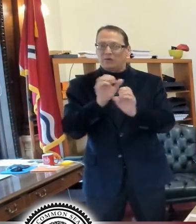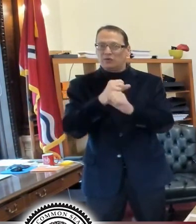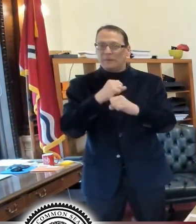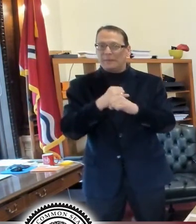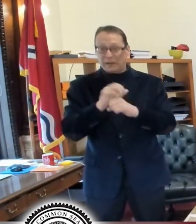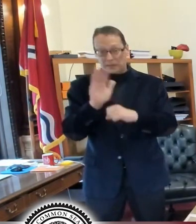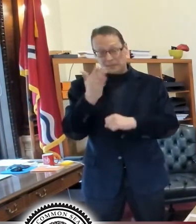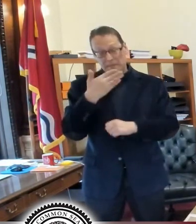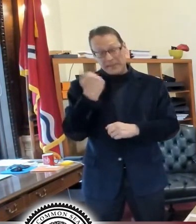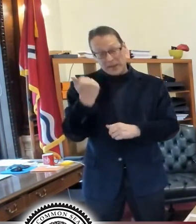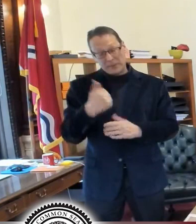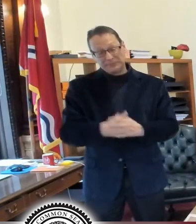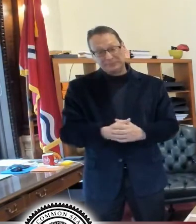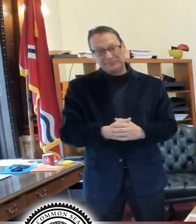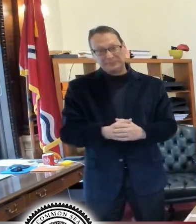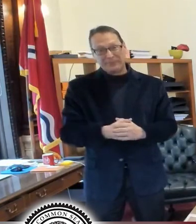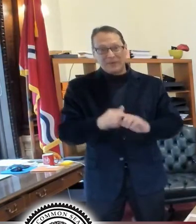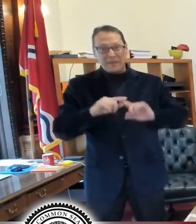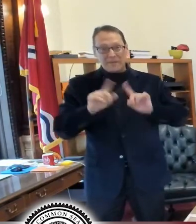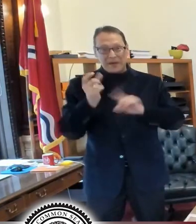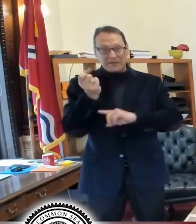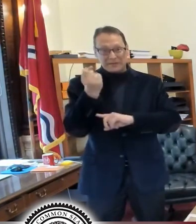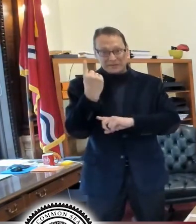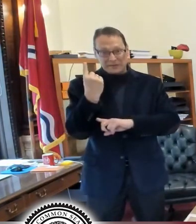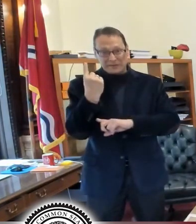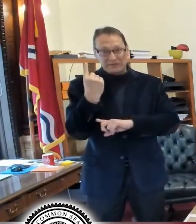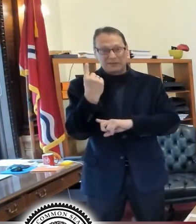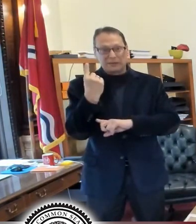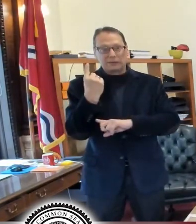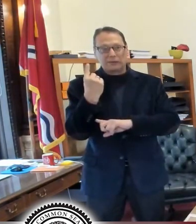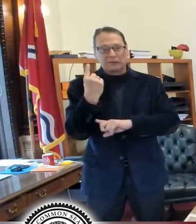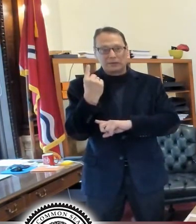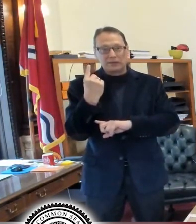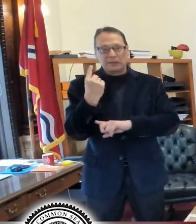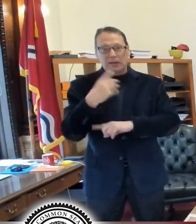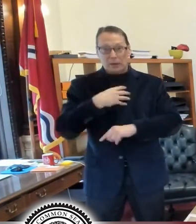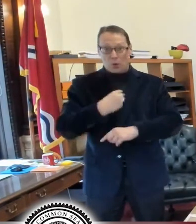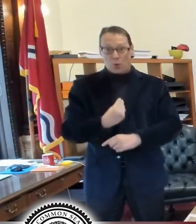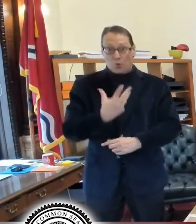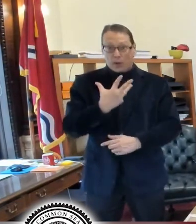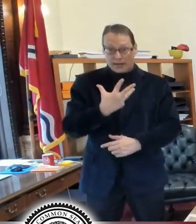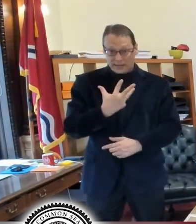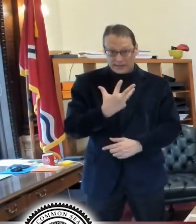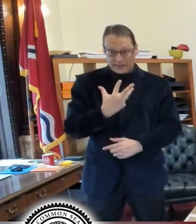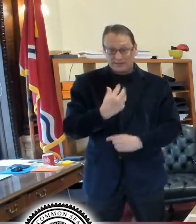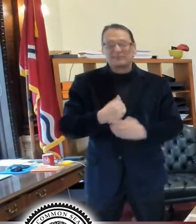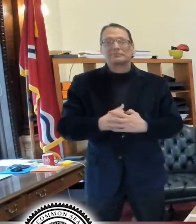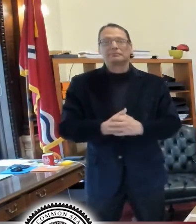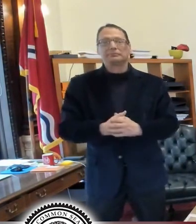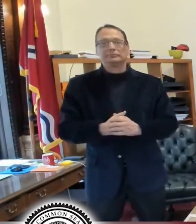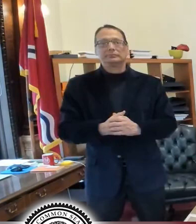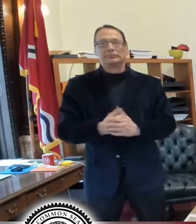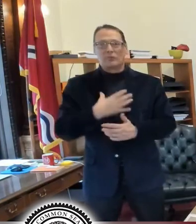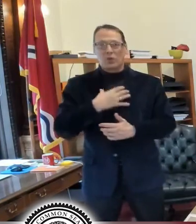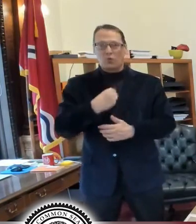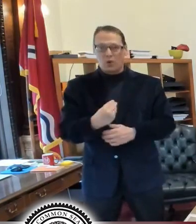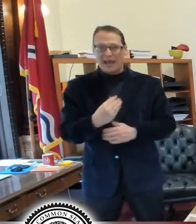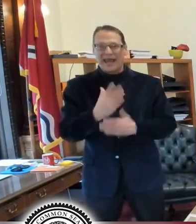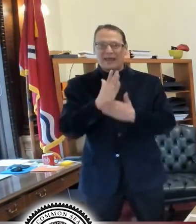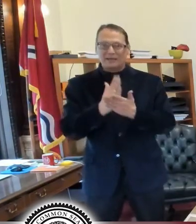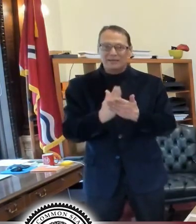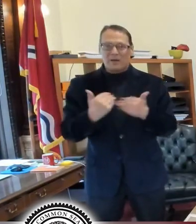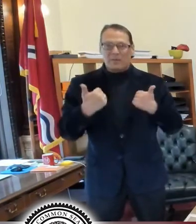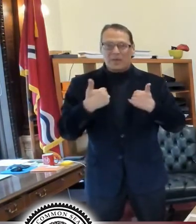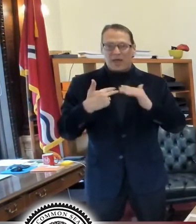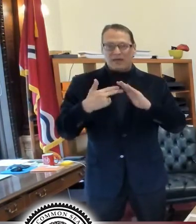look better. But bear in mind that they are, they are white and they have, um, some of them have reflectors on them